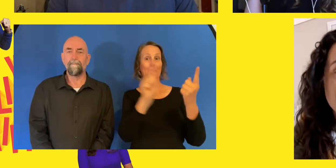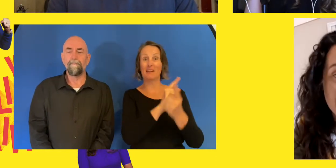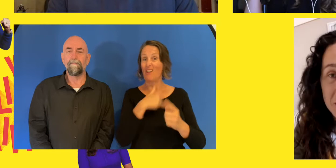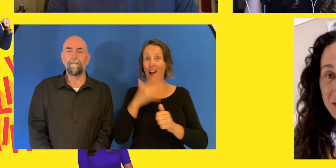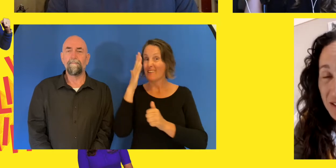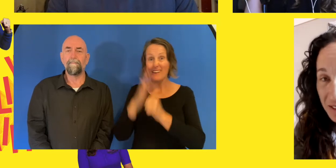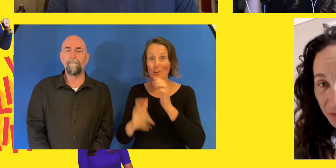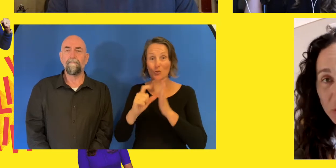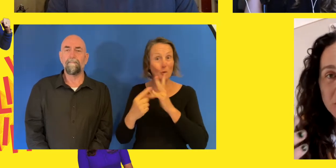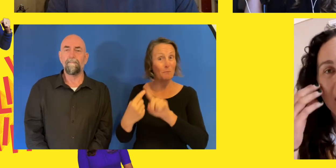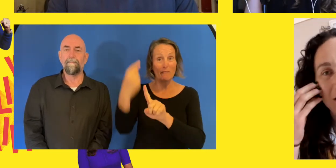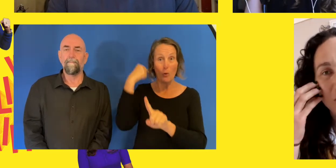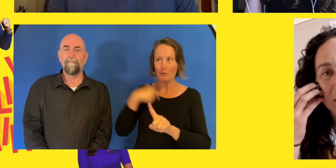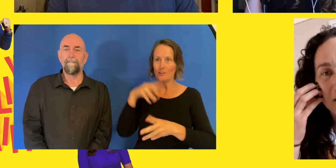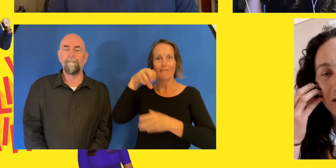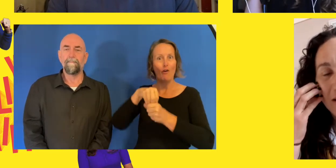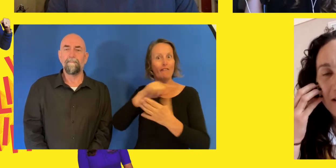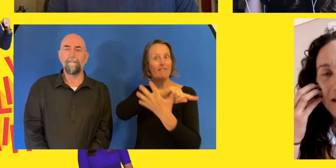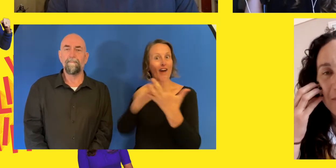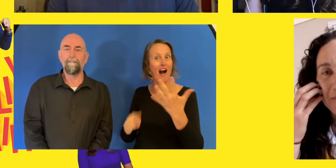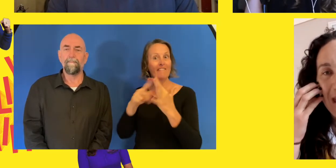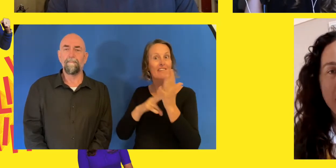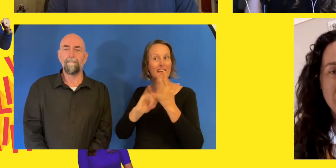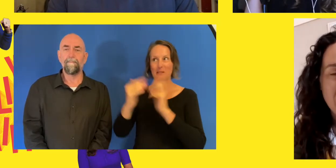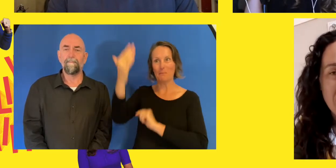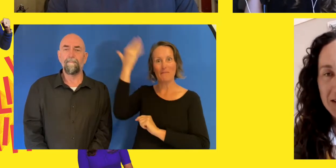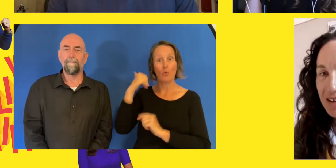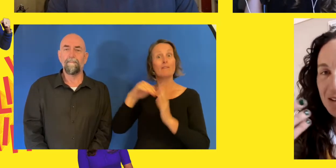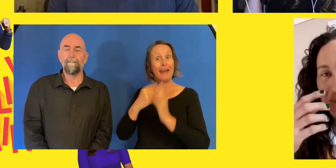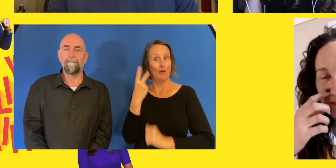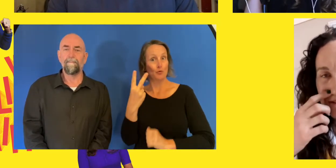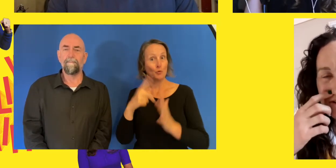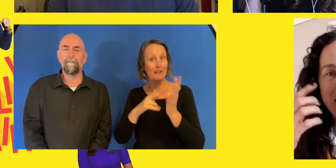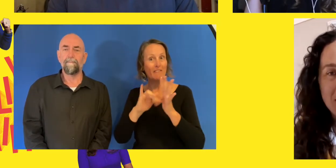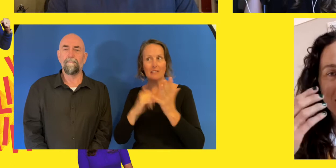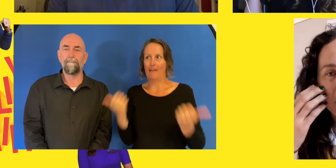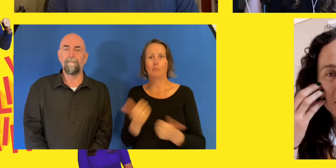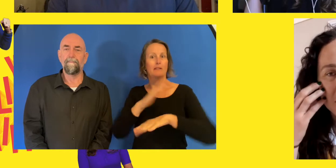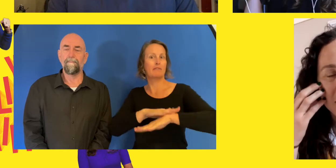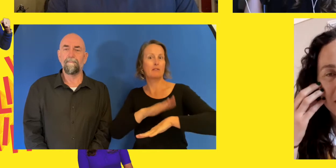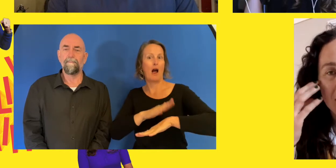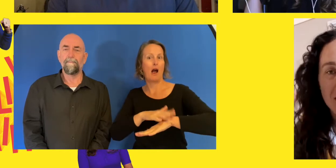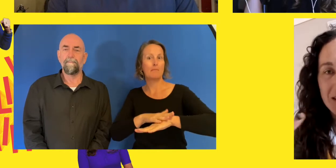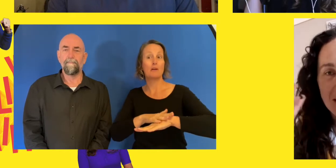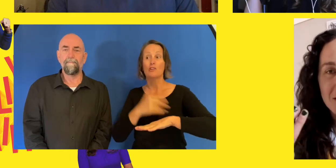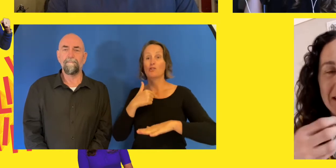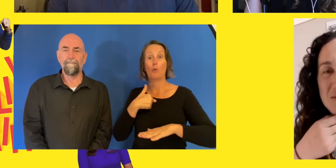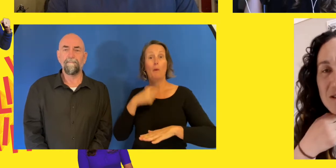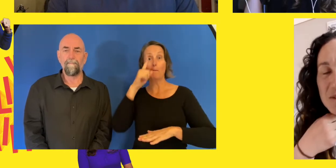Mitch with his fourth and final as well, came over the line and hugged them and share that celebration and that